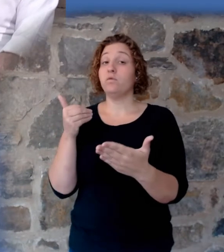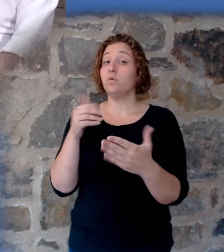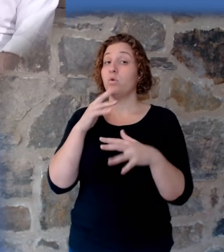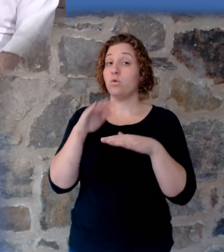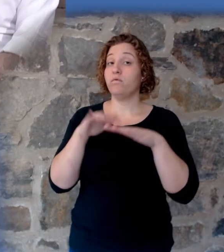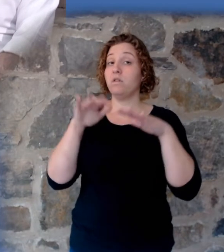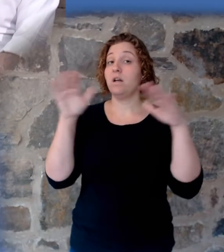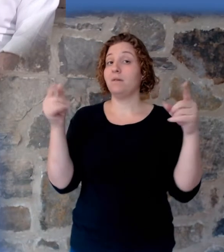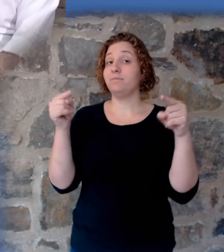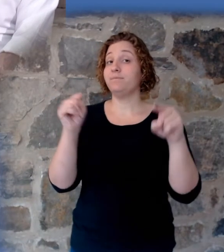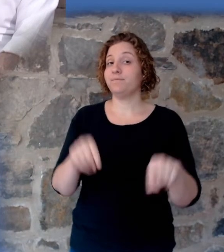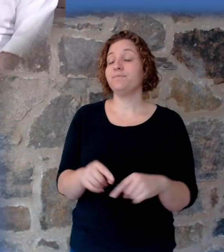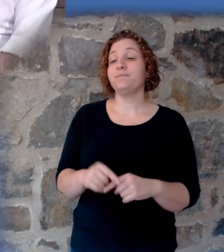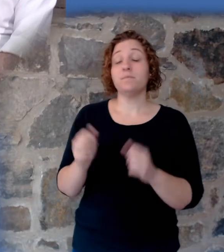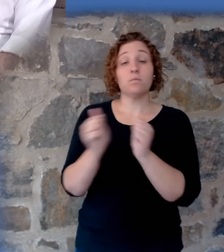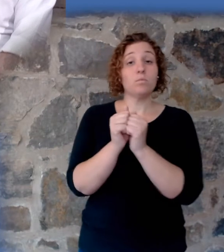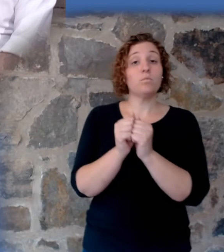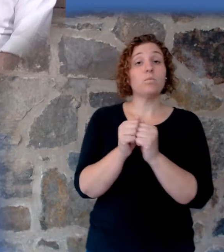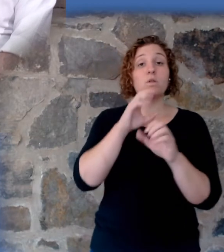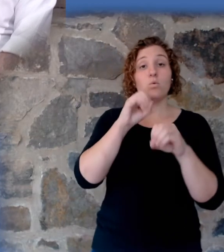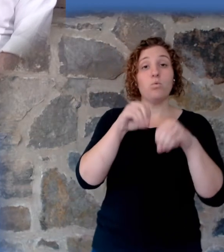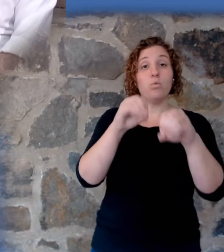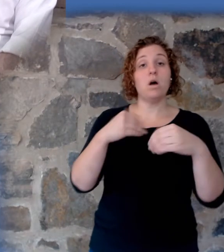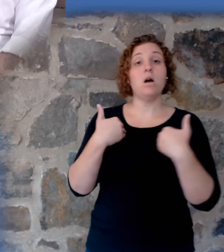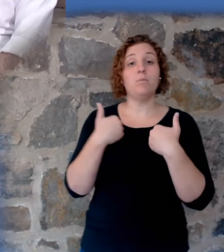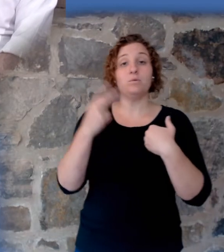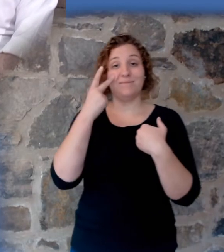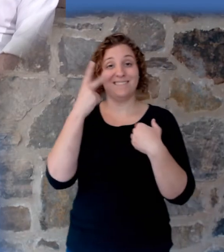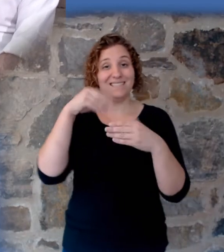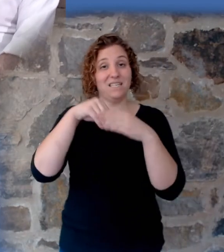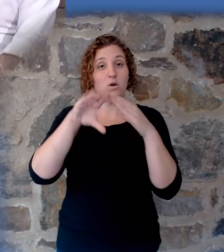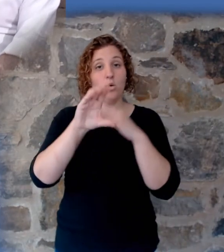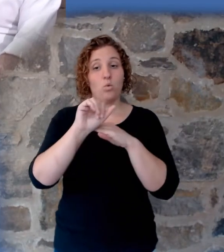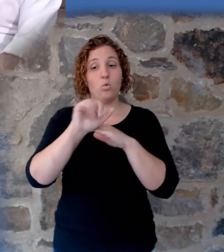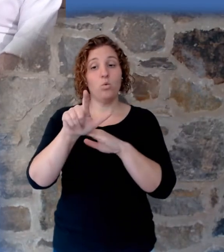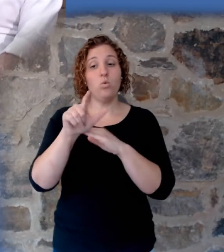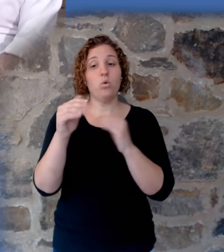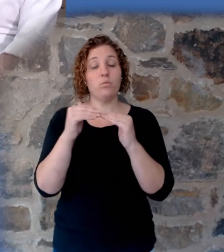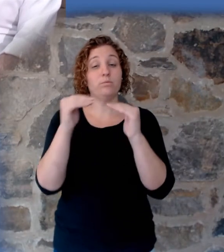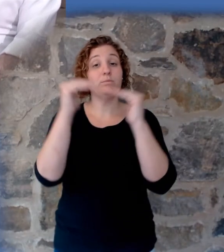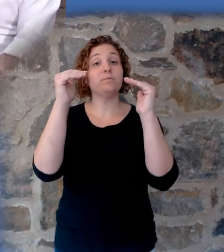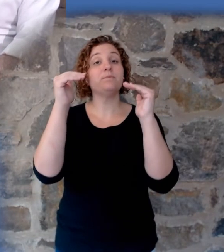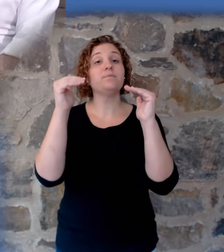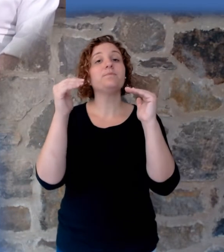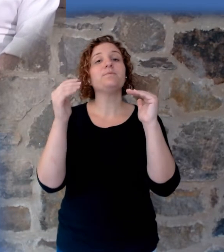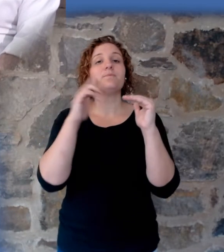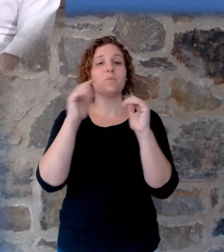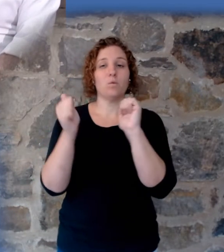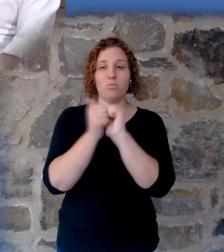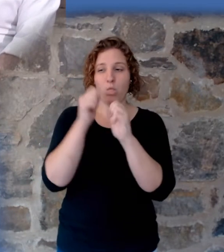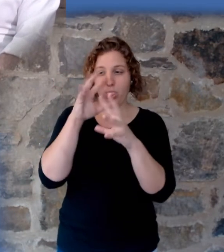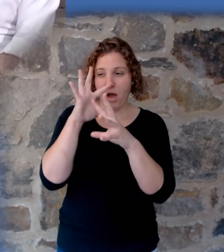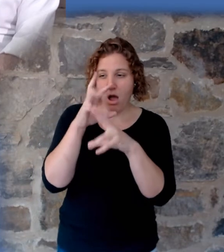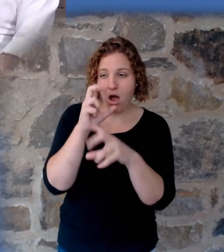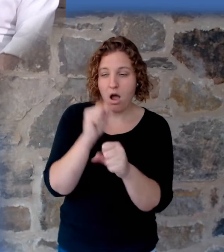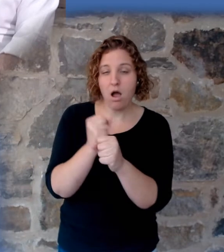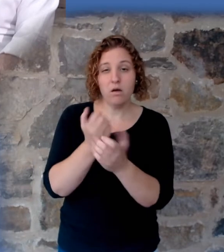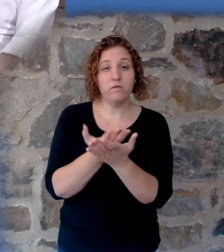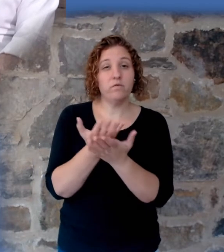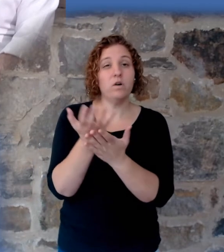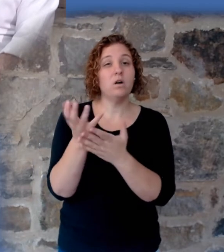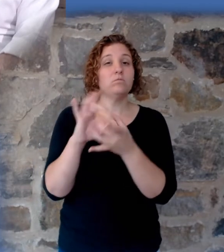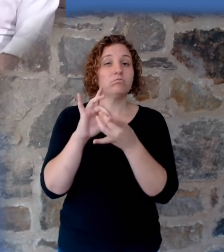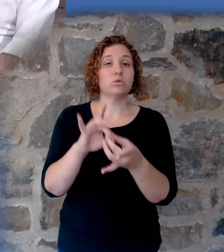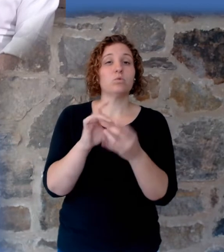creatures, are found within coal strata and associated with coal strata. Among the most fascinating types of fossils associated with coal seams are